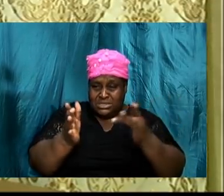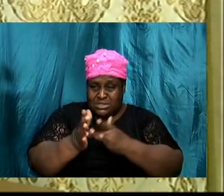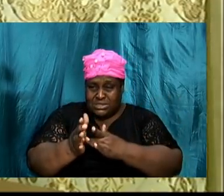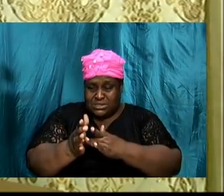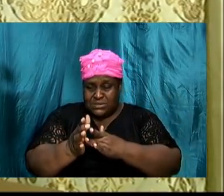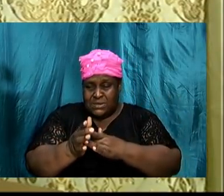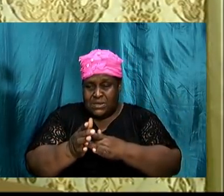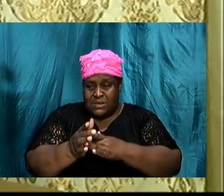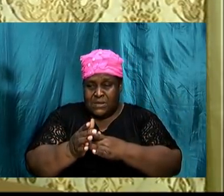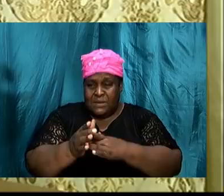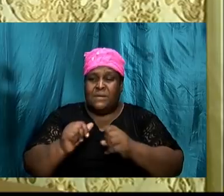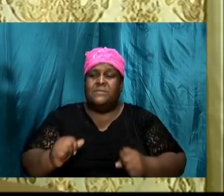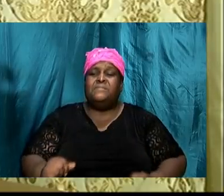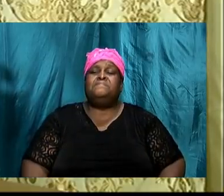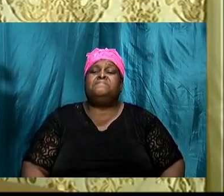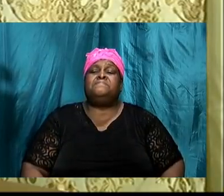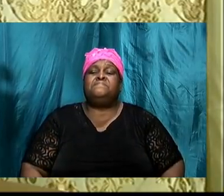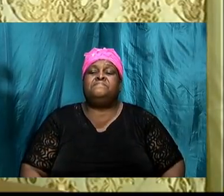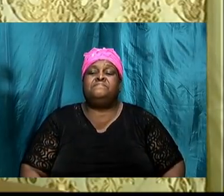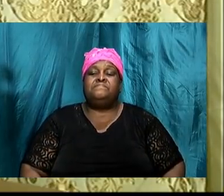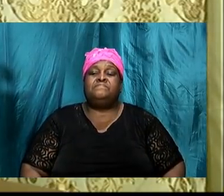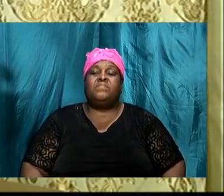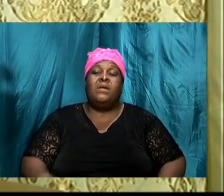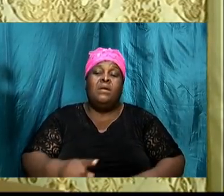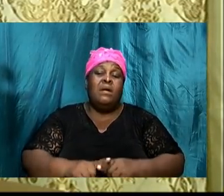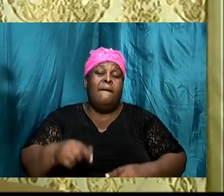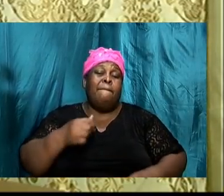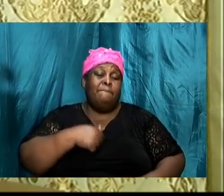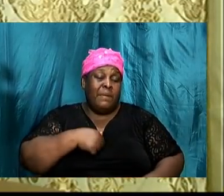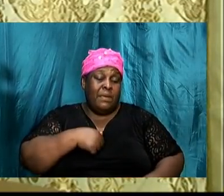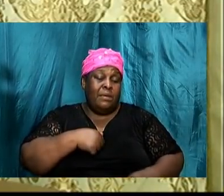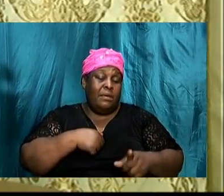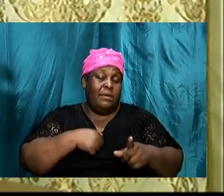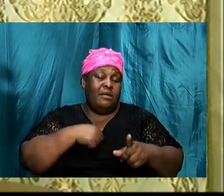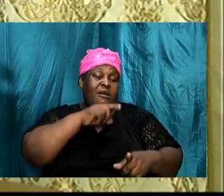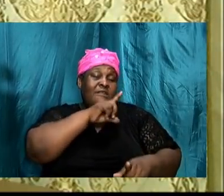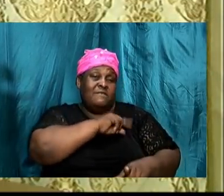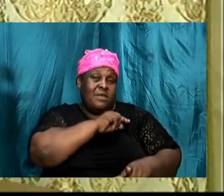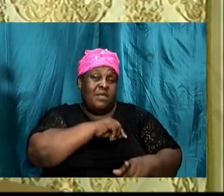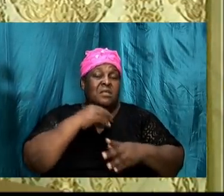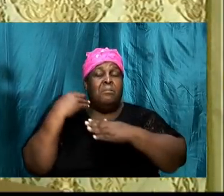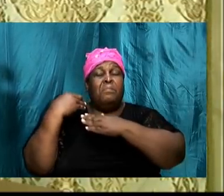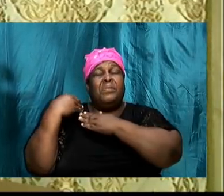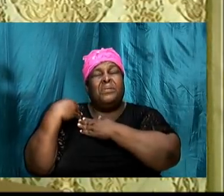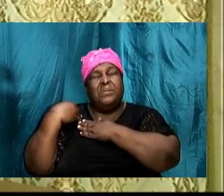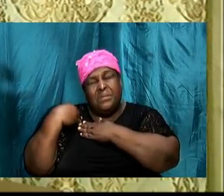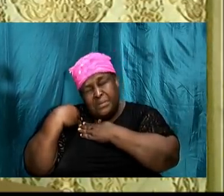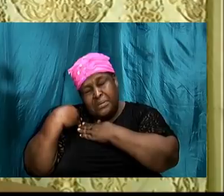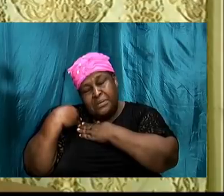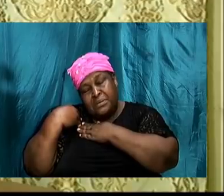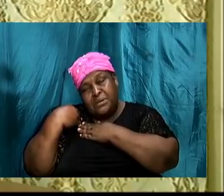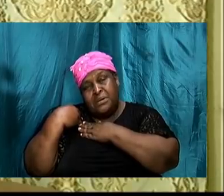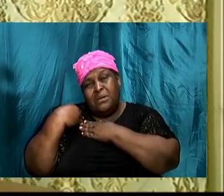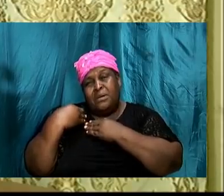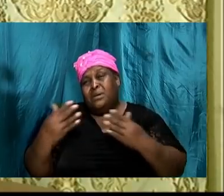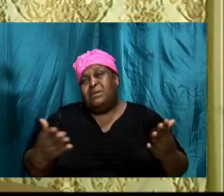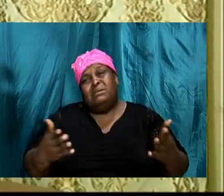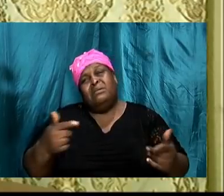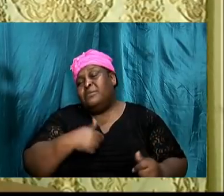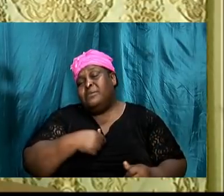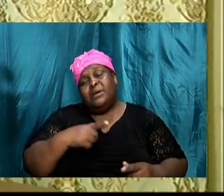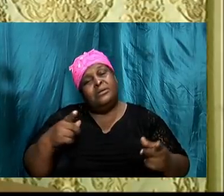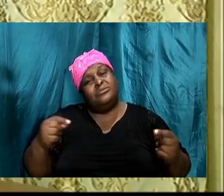pleasing to the Lord. But I am convicted and I am burdened that, you know, whatever I do,